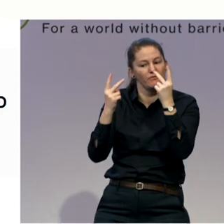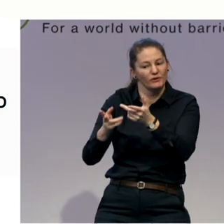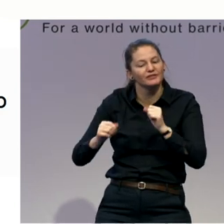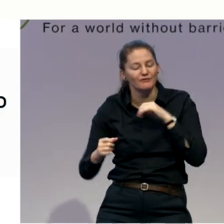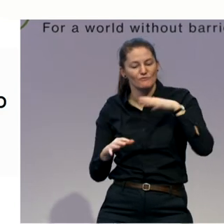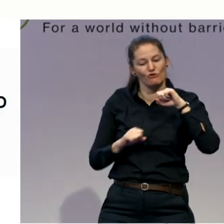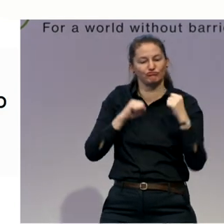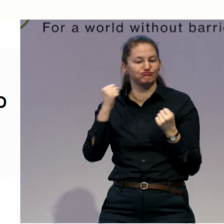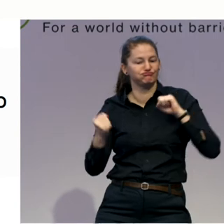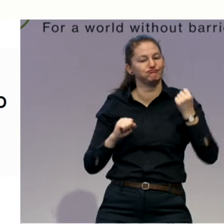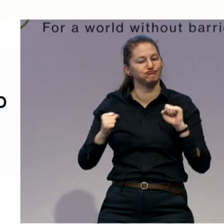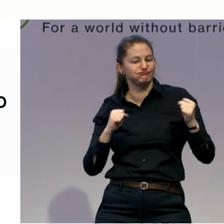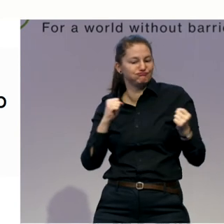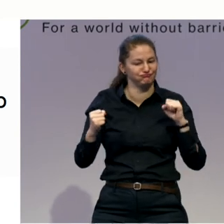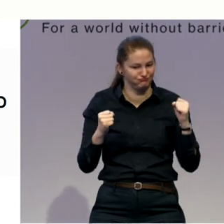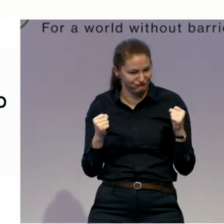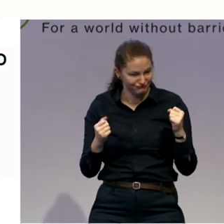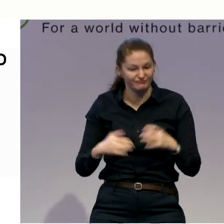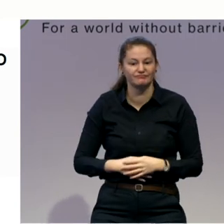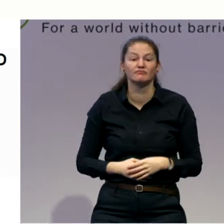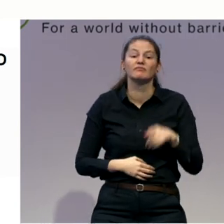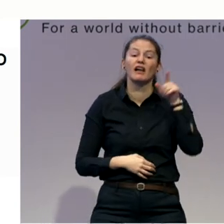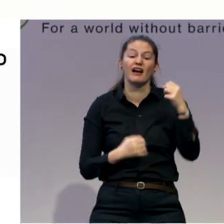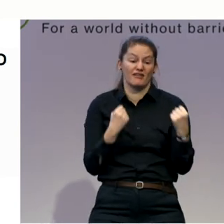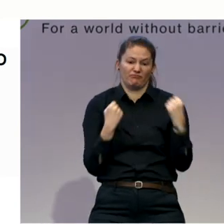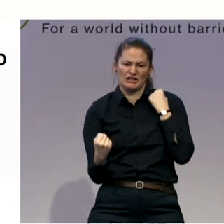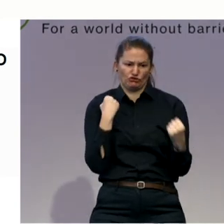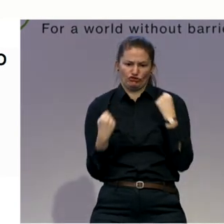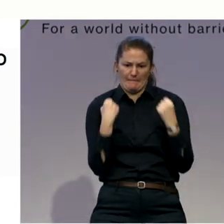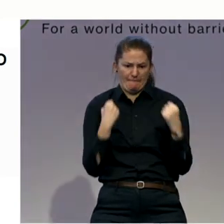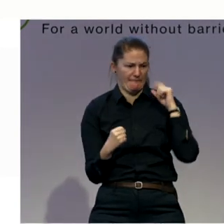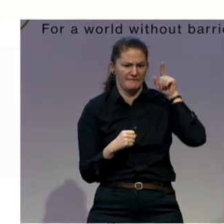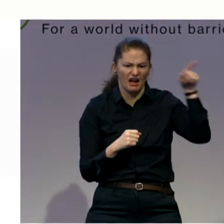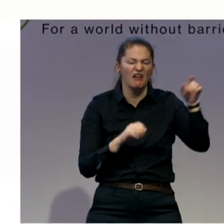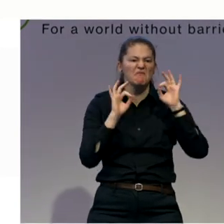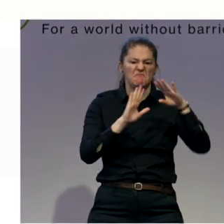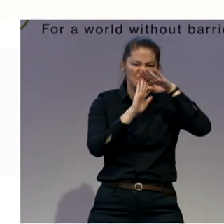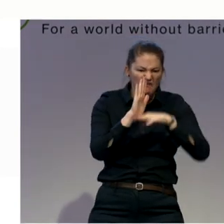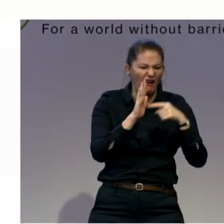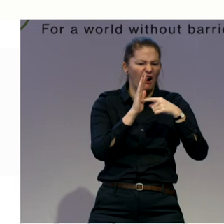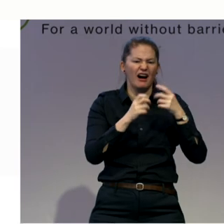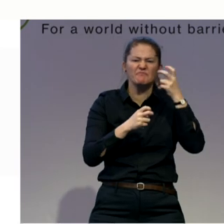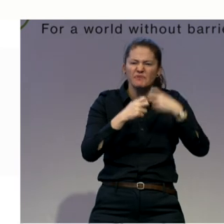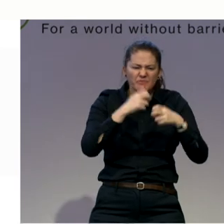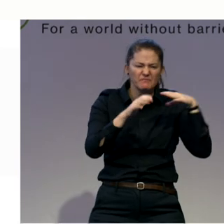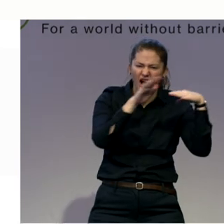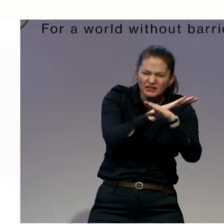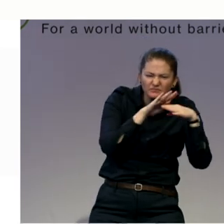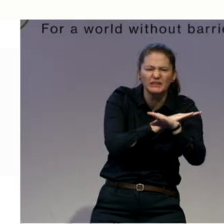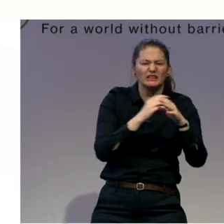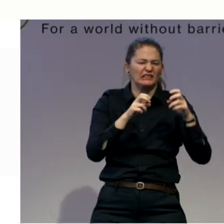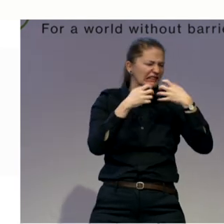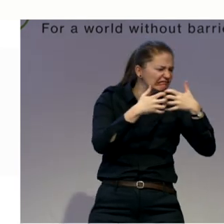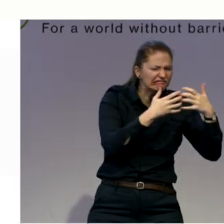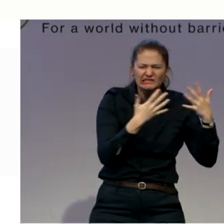fitness inclusive opportunities. My six-year experience shows that